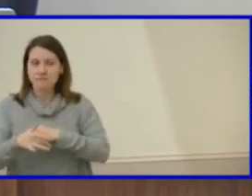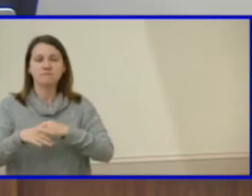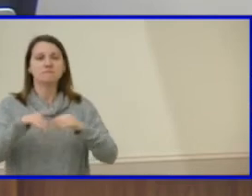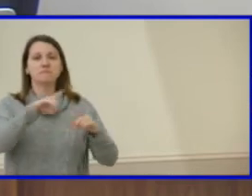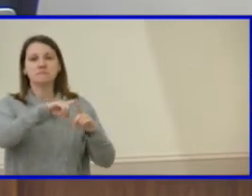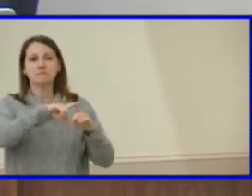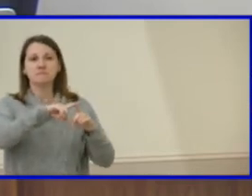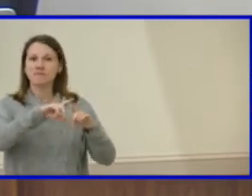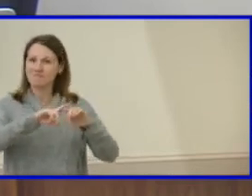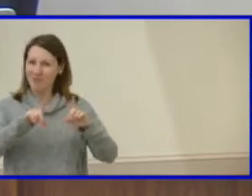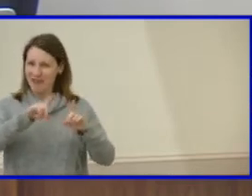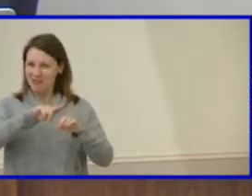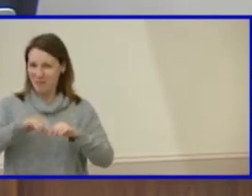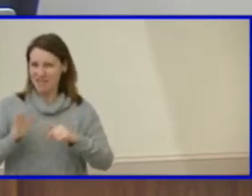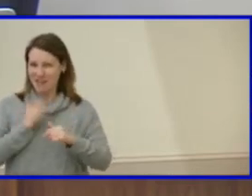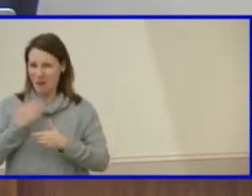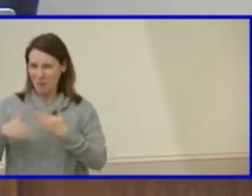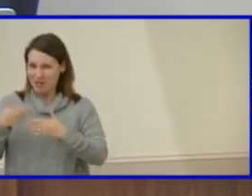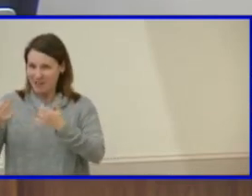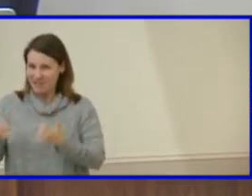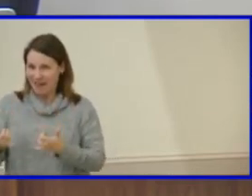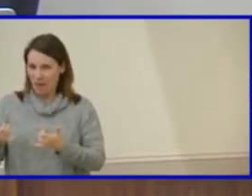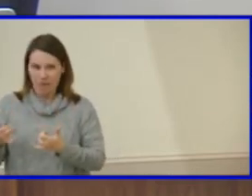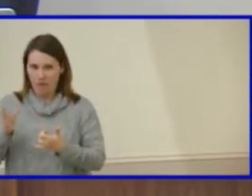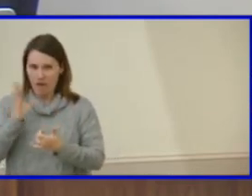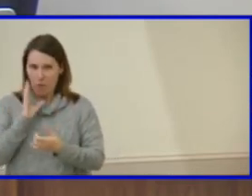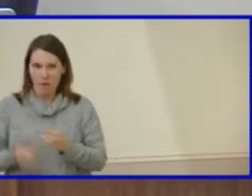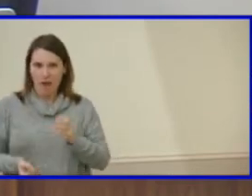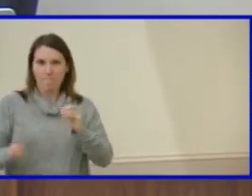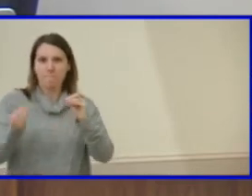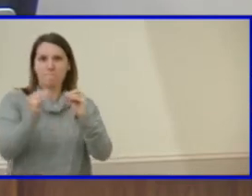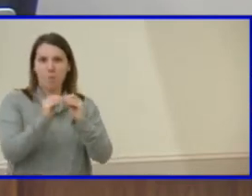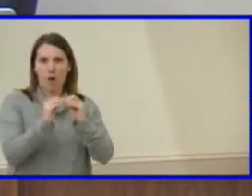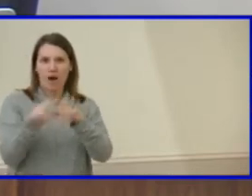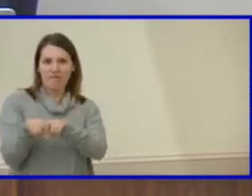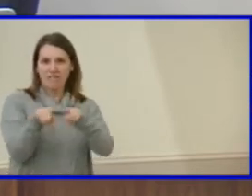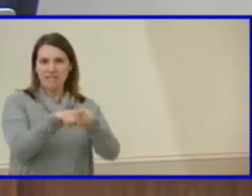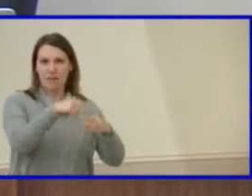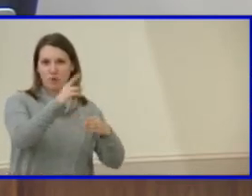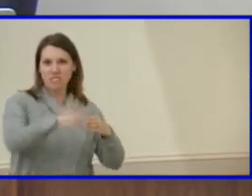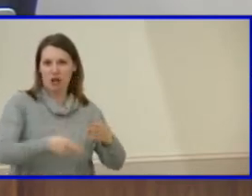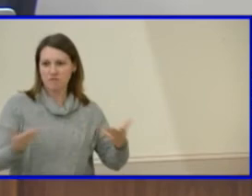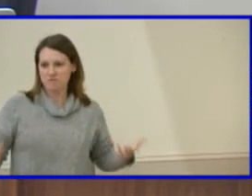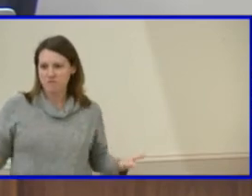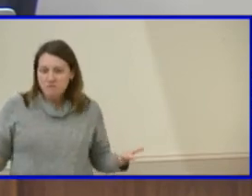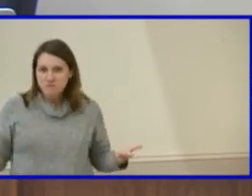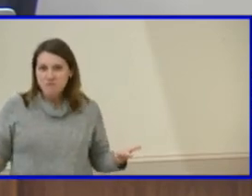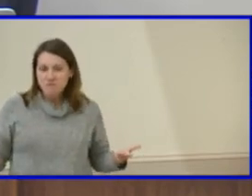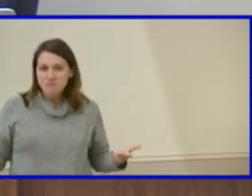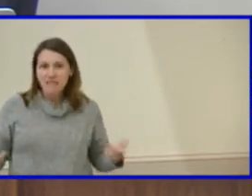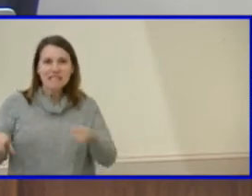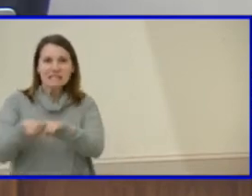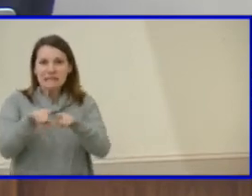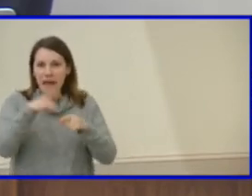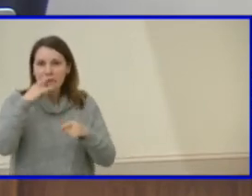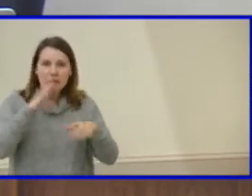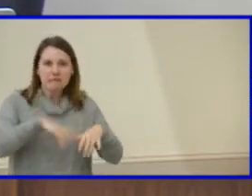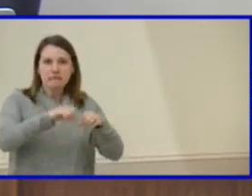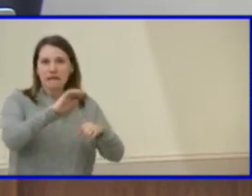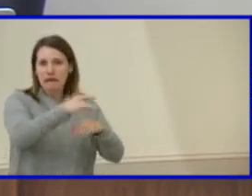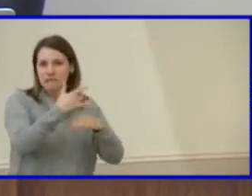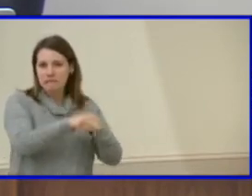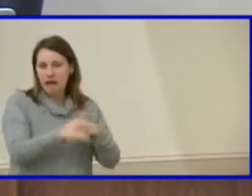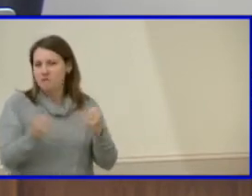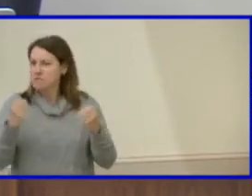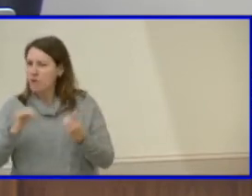our criterion process now, you're going to get the same results, the same kids are going to take up the same slots. So, you know, it's about how